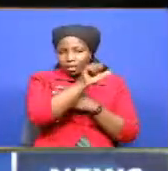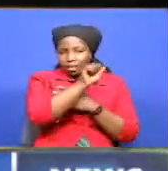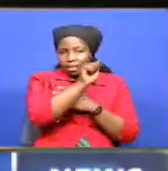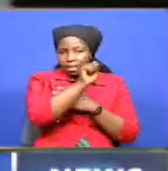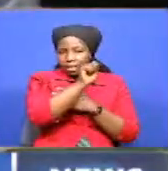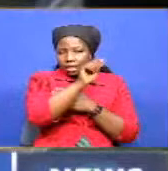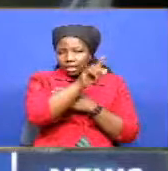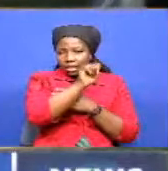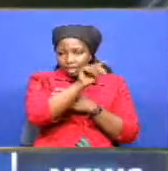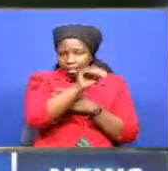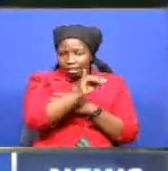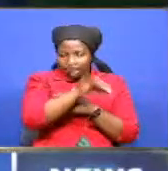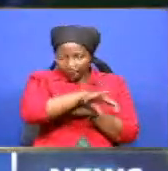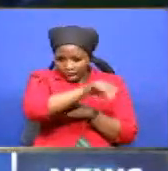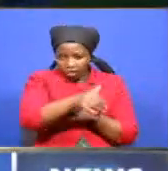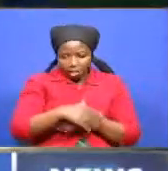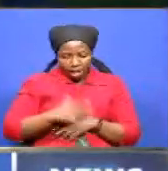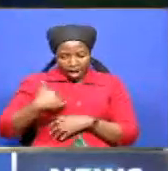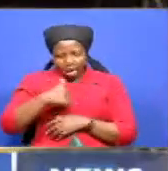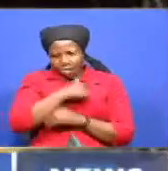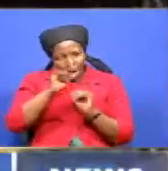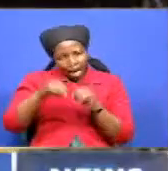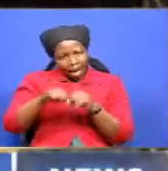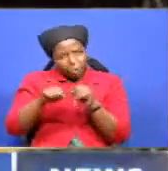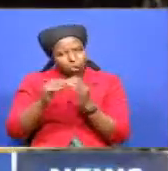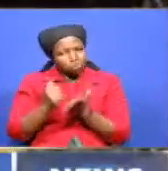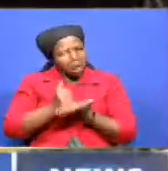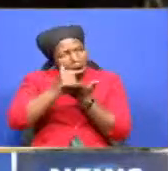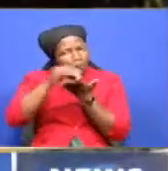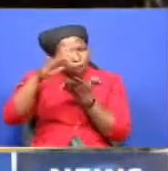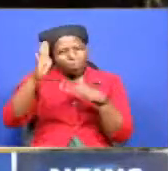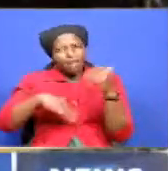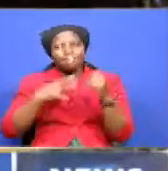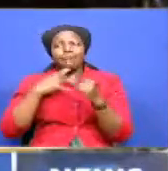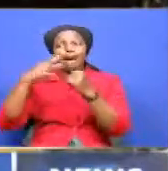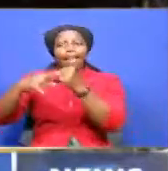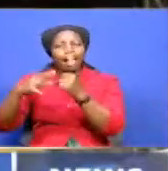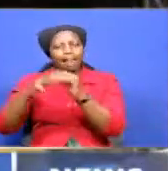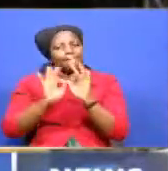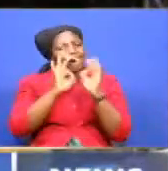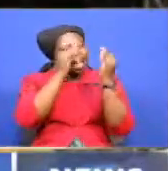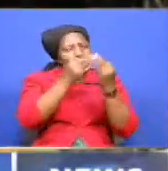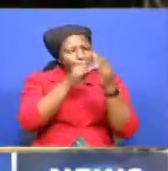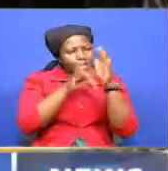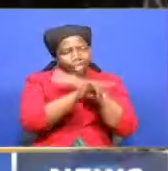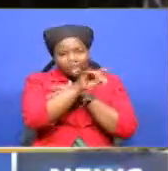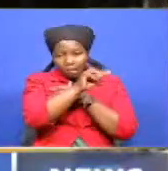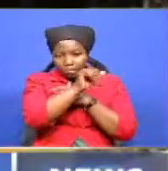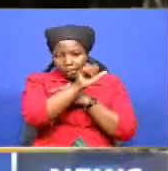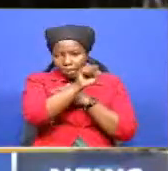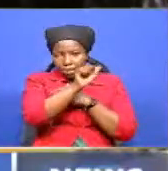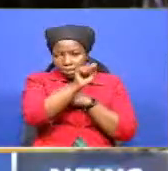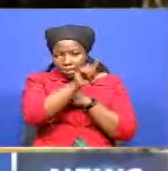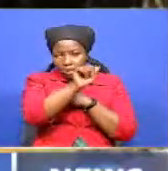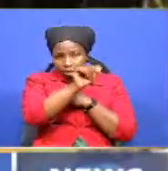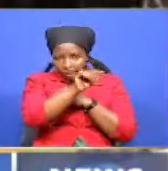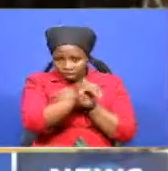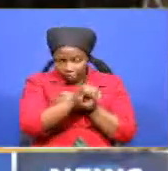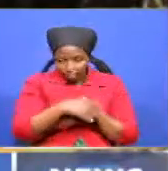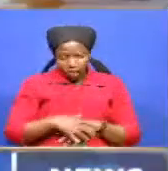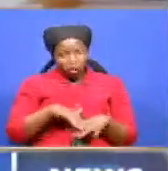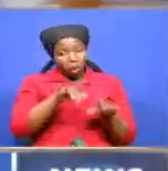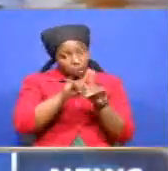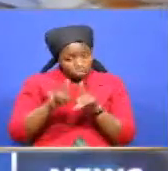We were able to reach more than 900 households in Masalani. We were able to